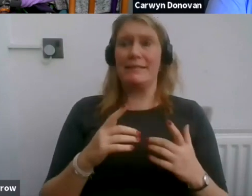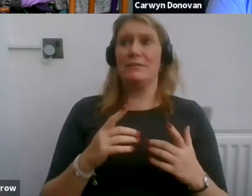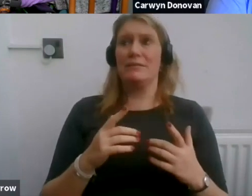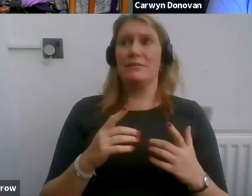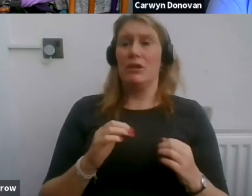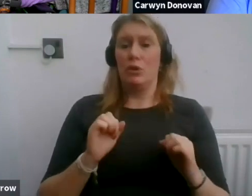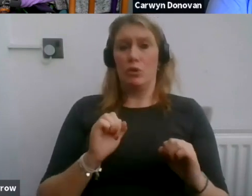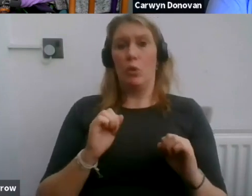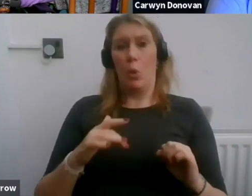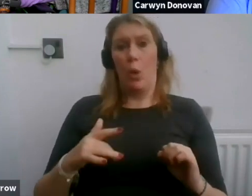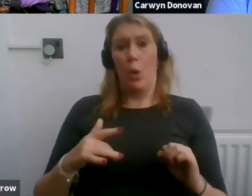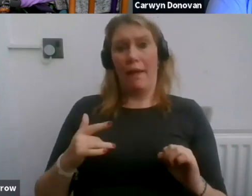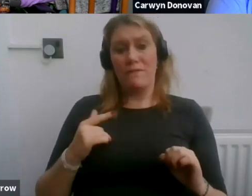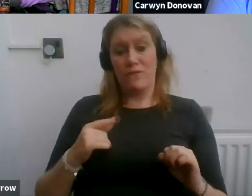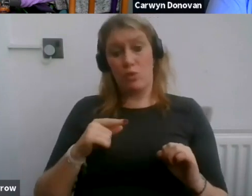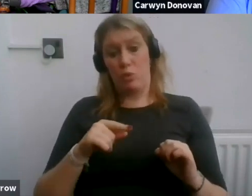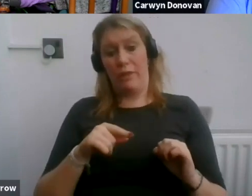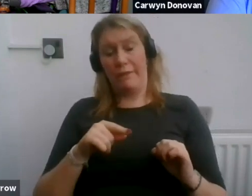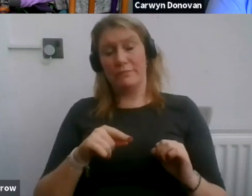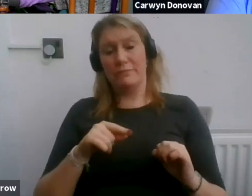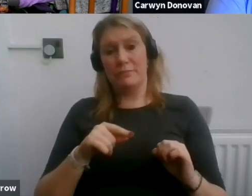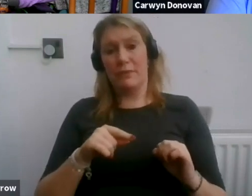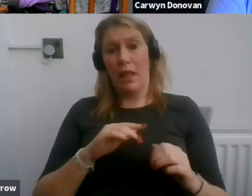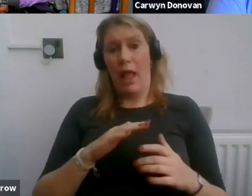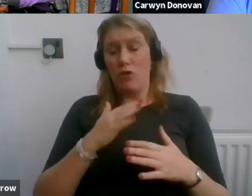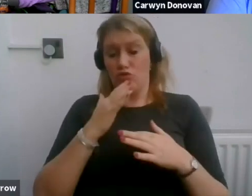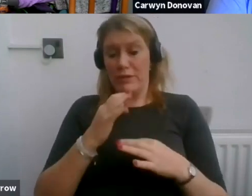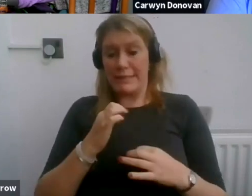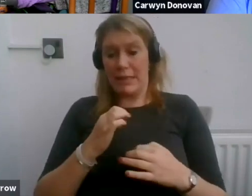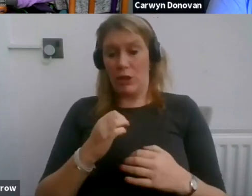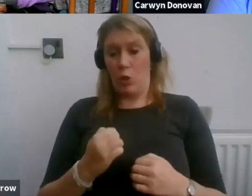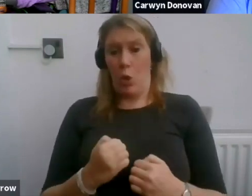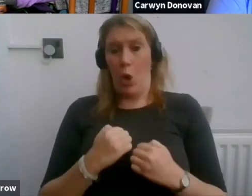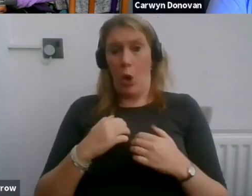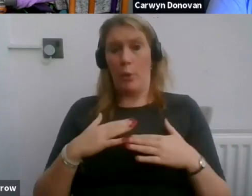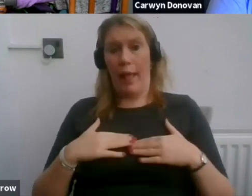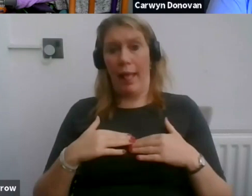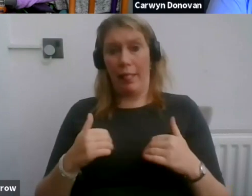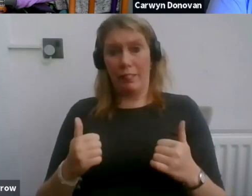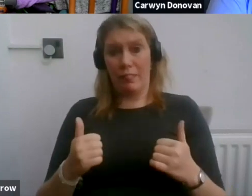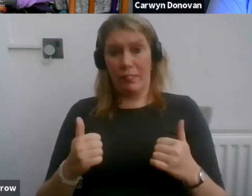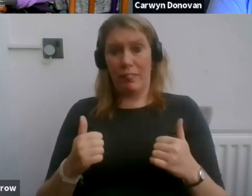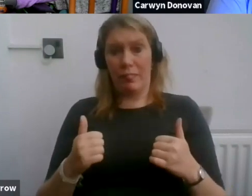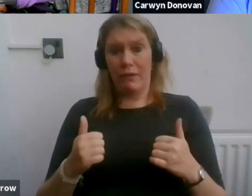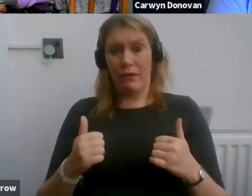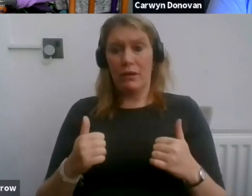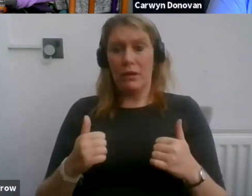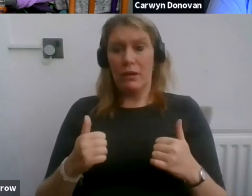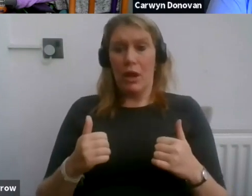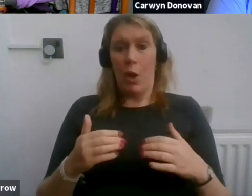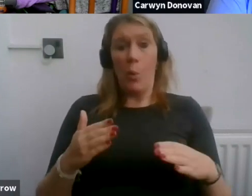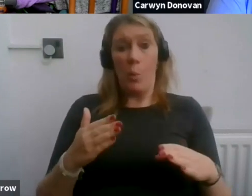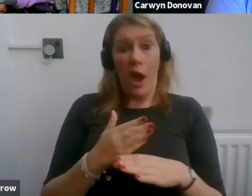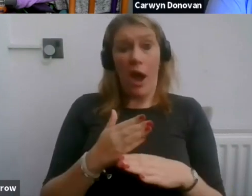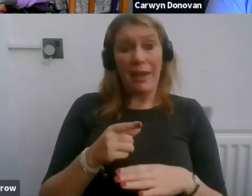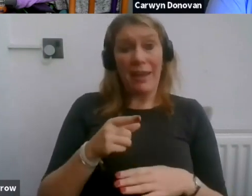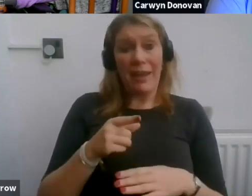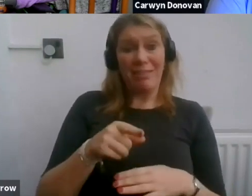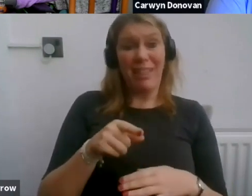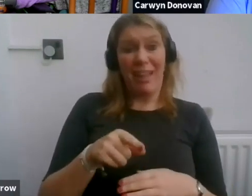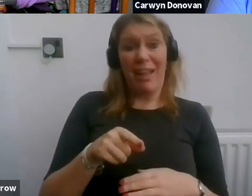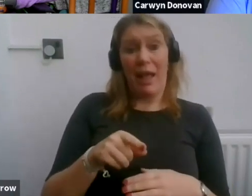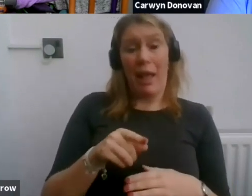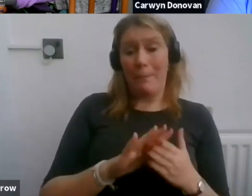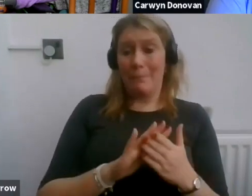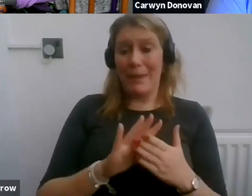but also risking your own health and other things on work in this production, you